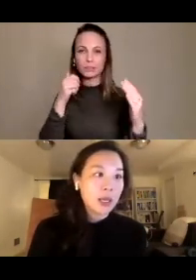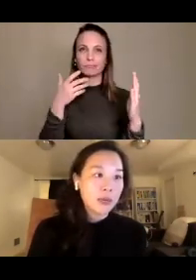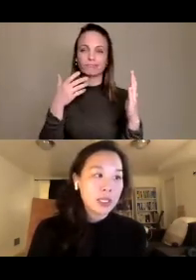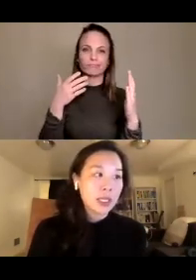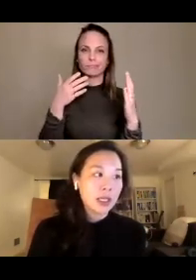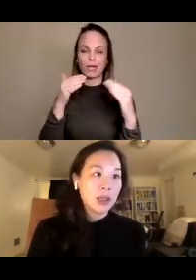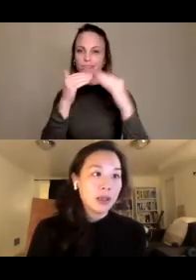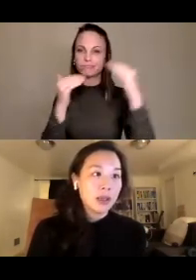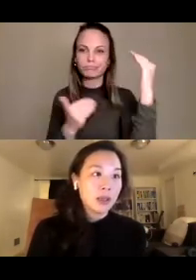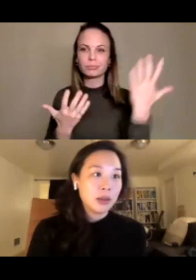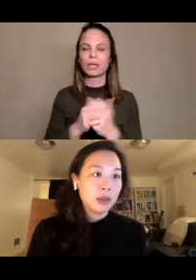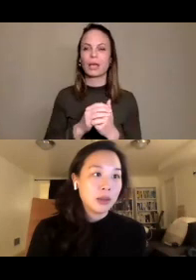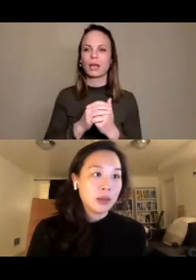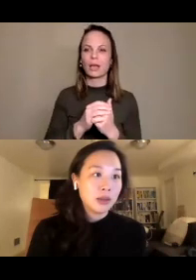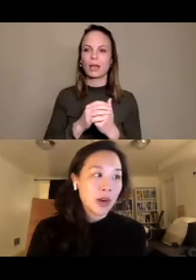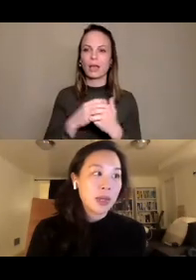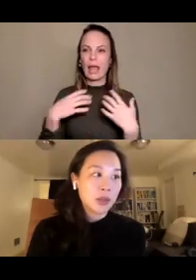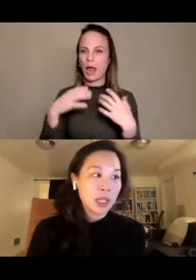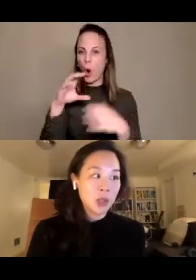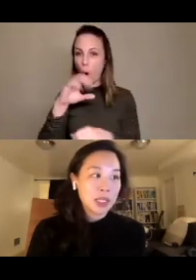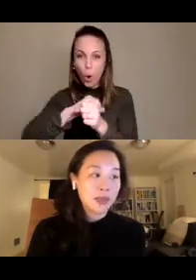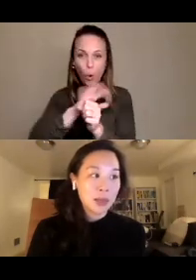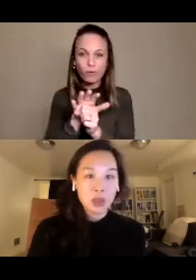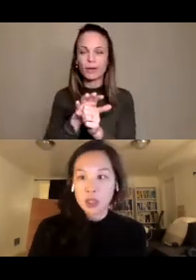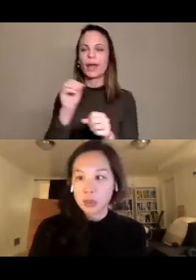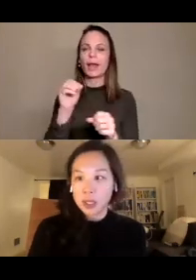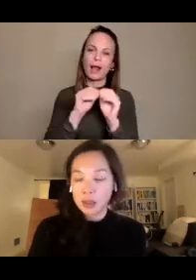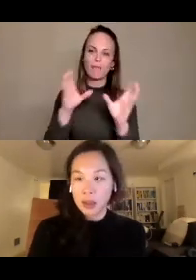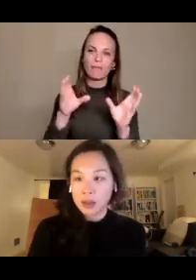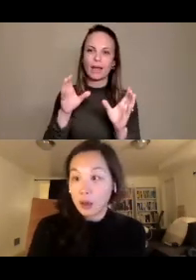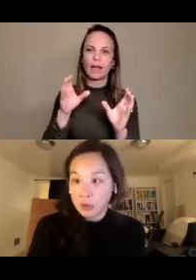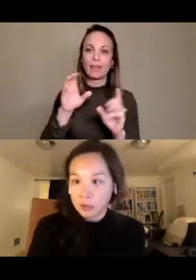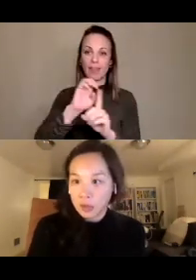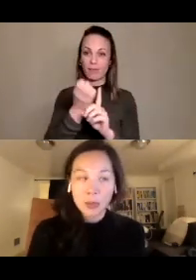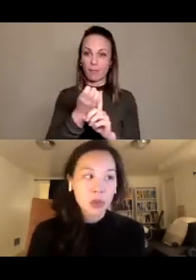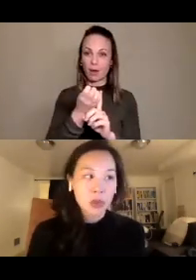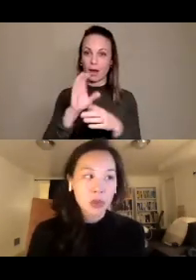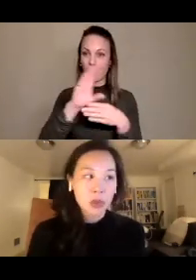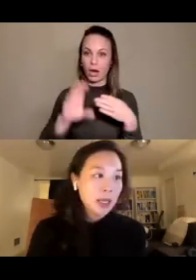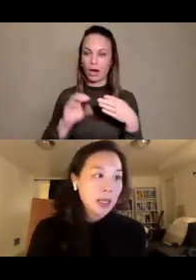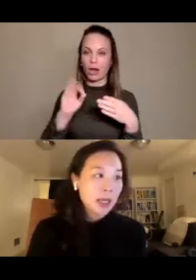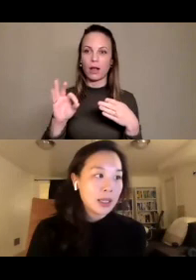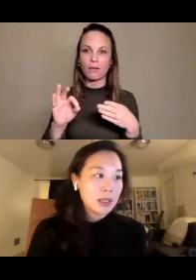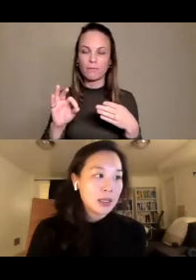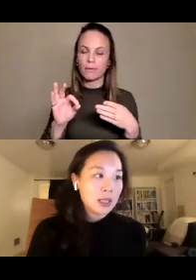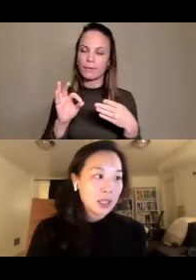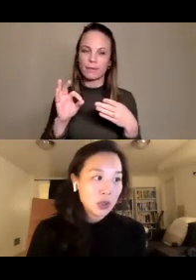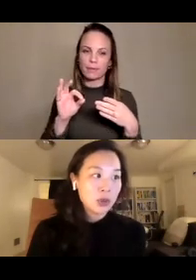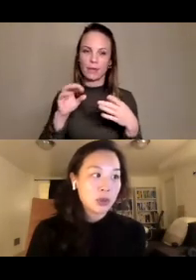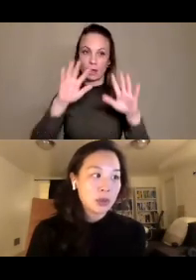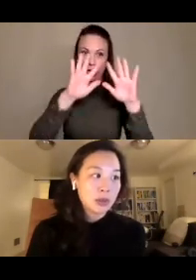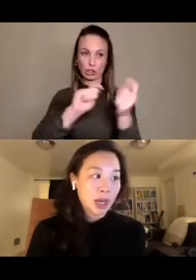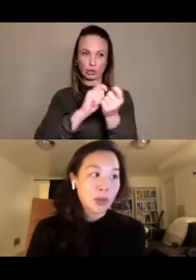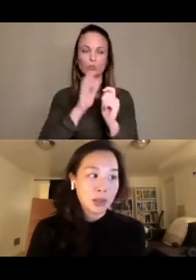And obviously the environmental consequences of climate change will be, uh, of the utmost. And the